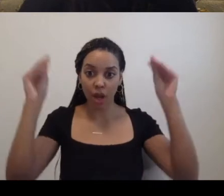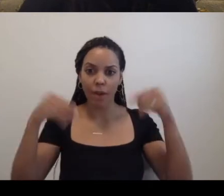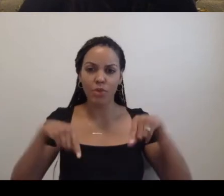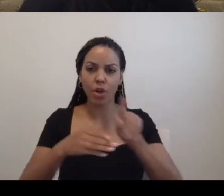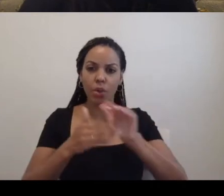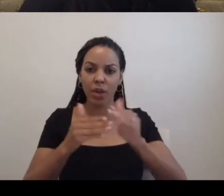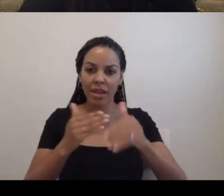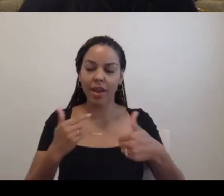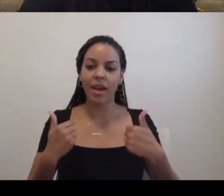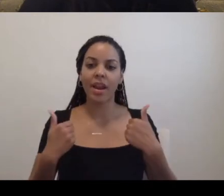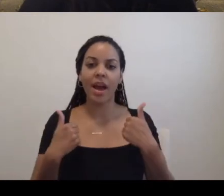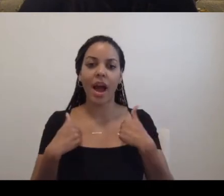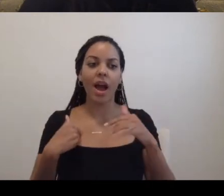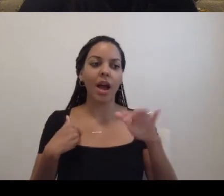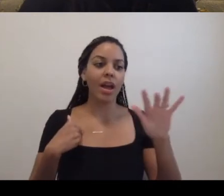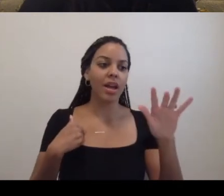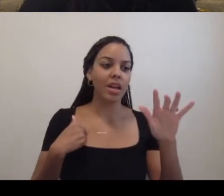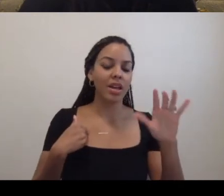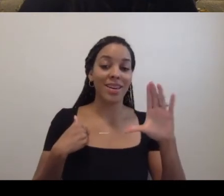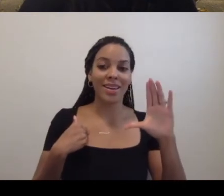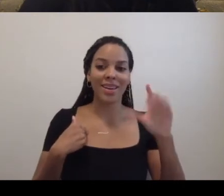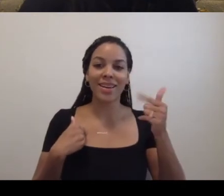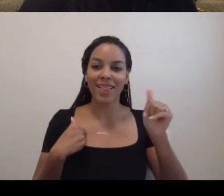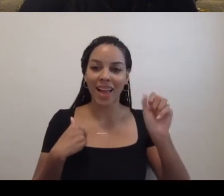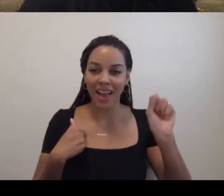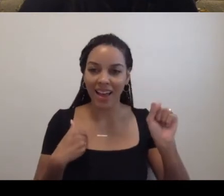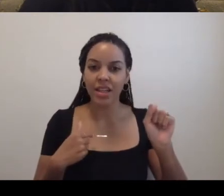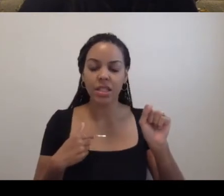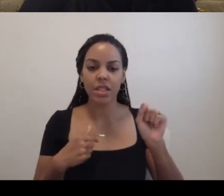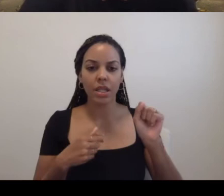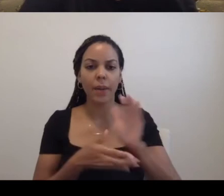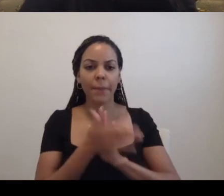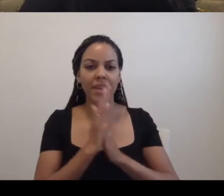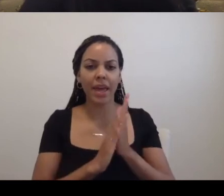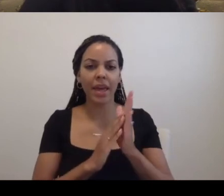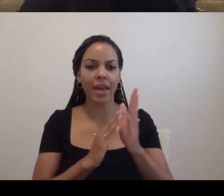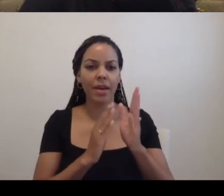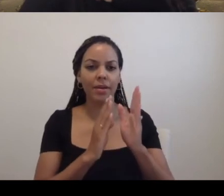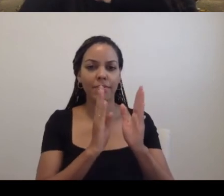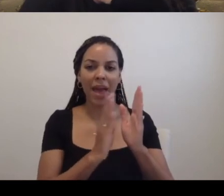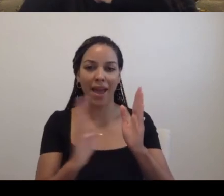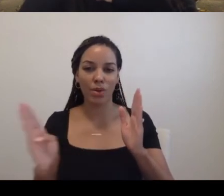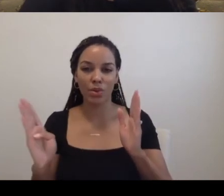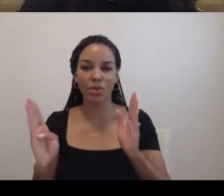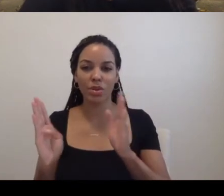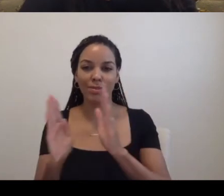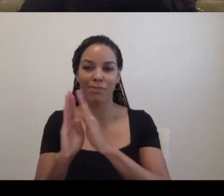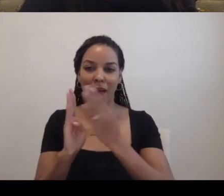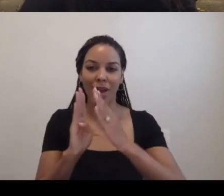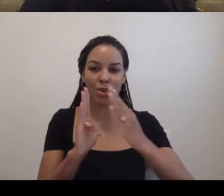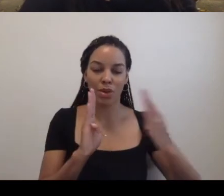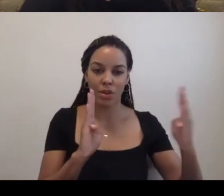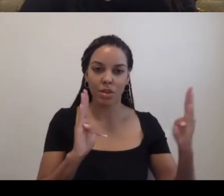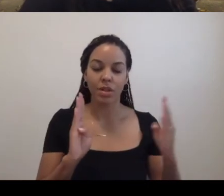cast glass into panels, uh, on the, on the long distance phone with Roman